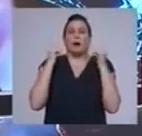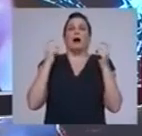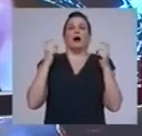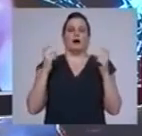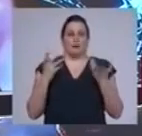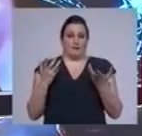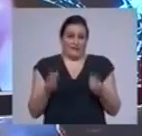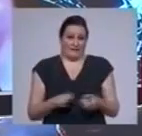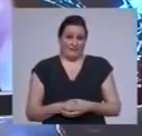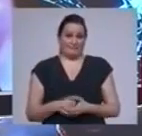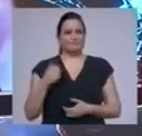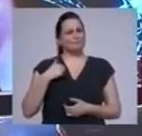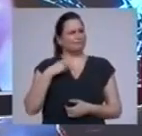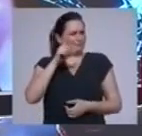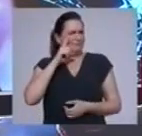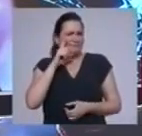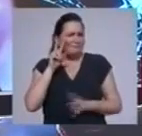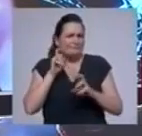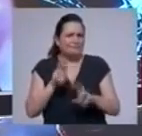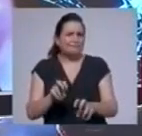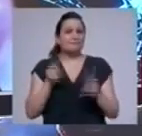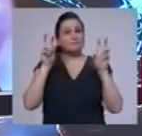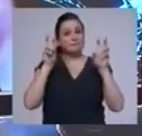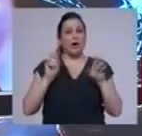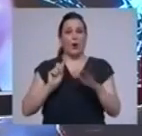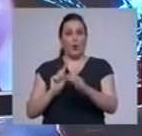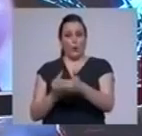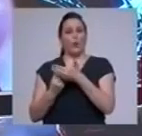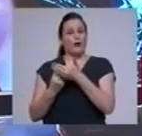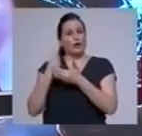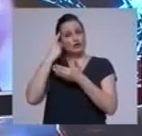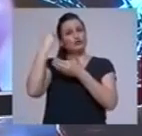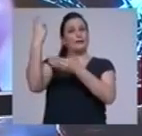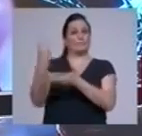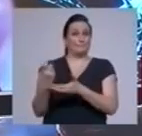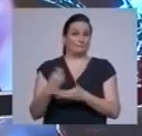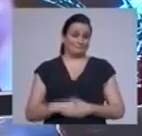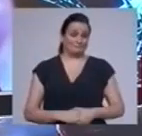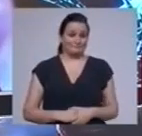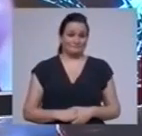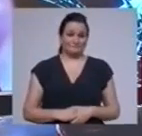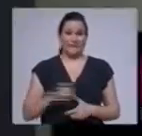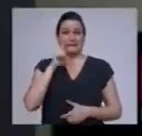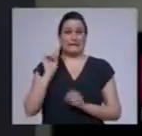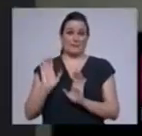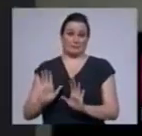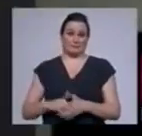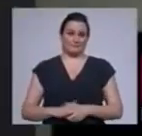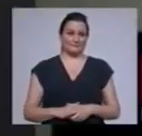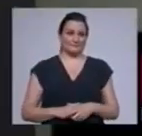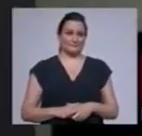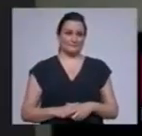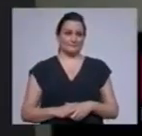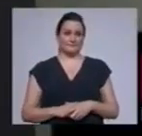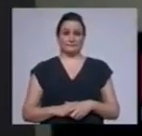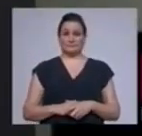Our reporter, Natalie Malchus, explores the phenomenon, aptly dubbed Quarren dreams by sleep experts. Lockdown,